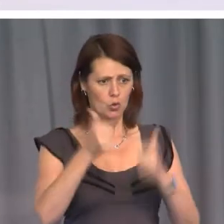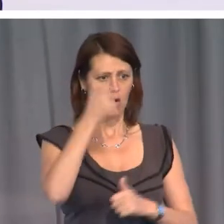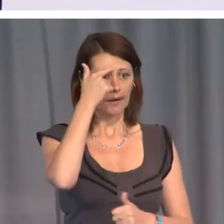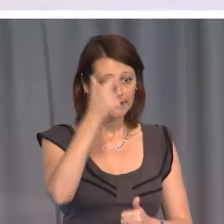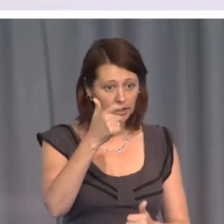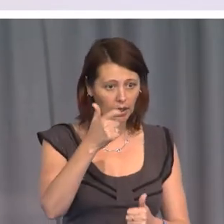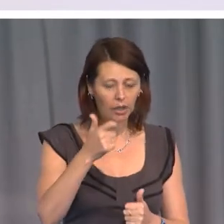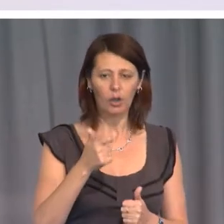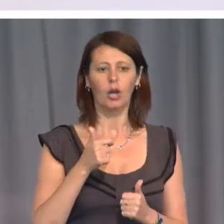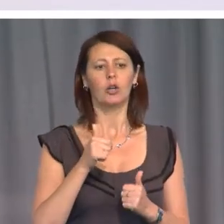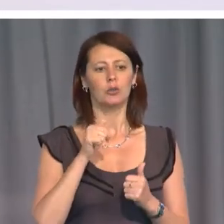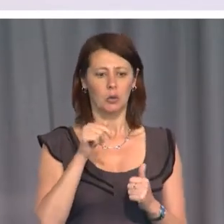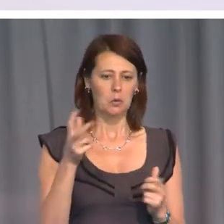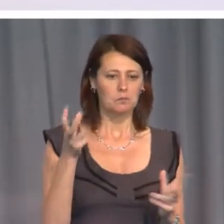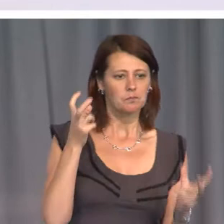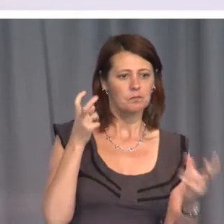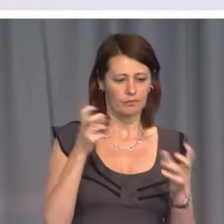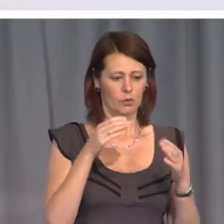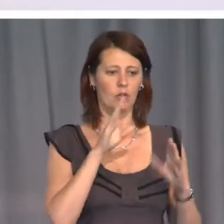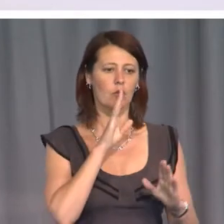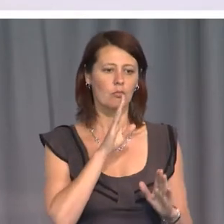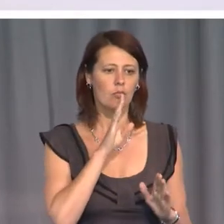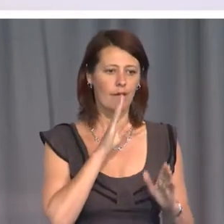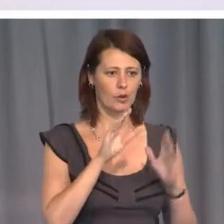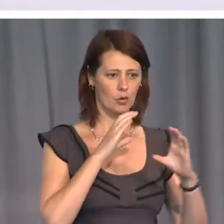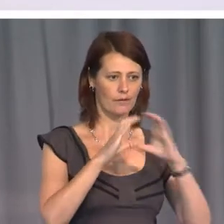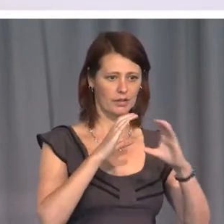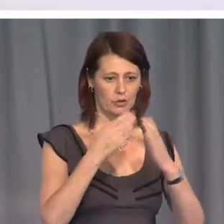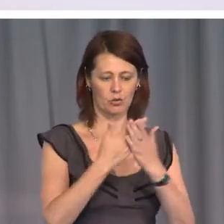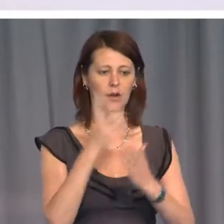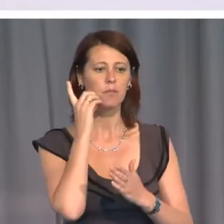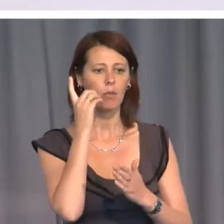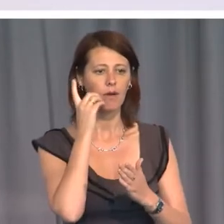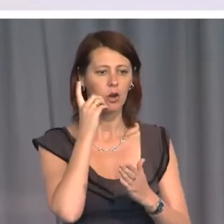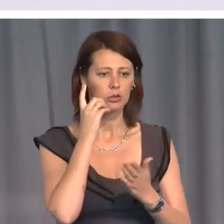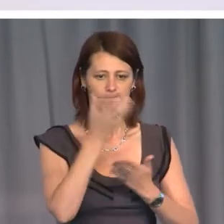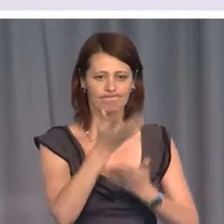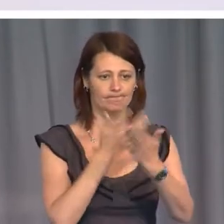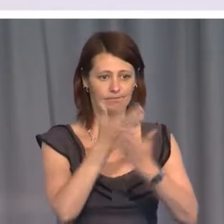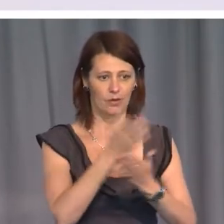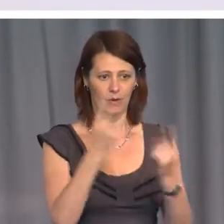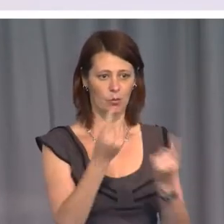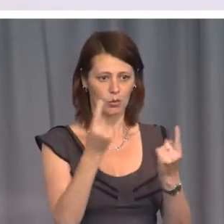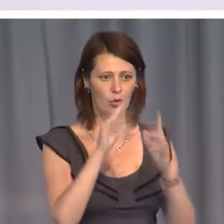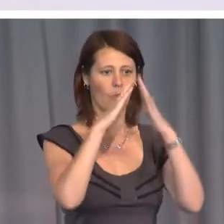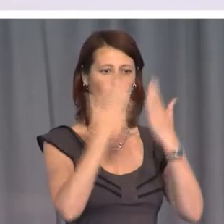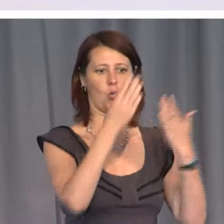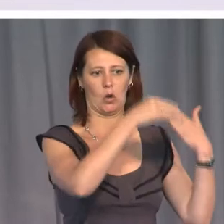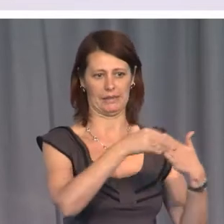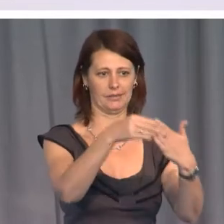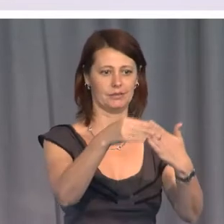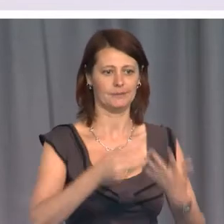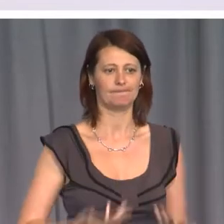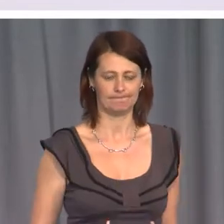up the conversations, the private conversations, on mobile telephones of world leaders, beginning